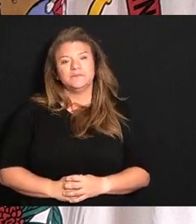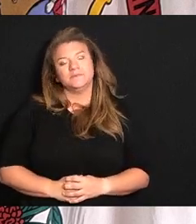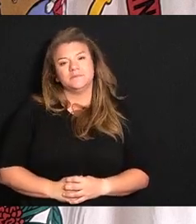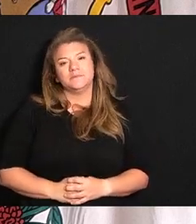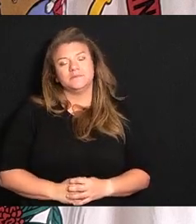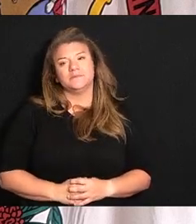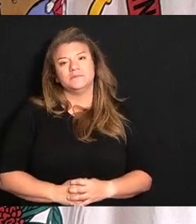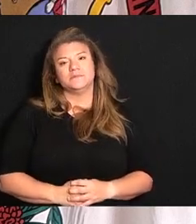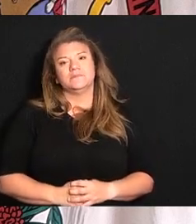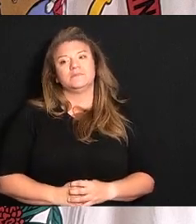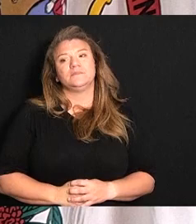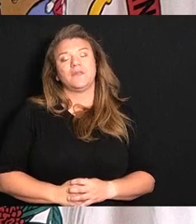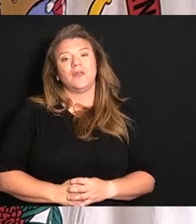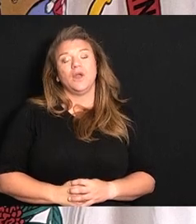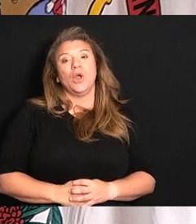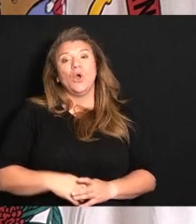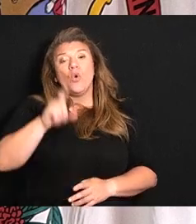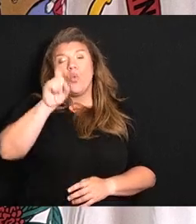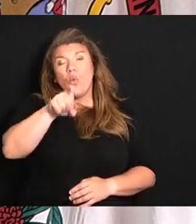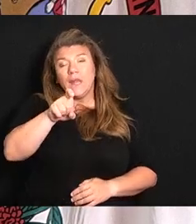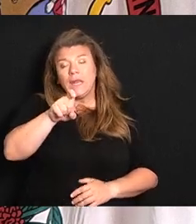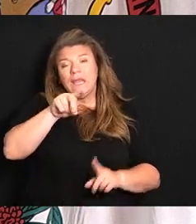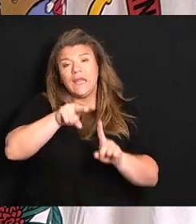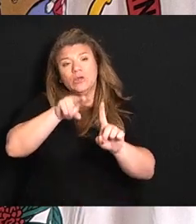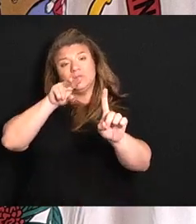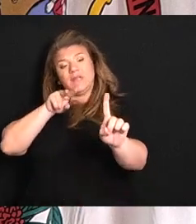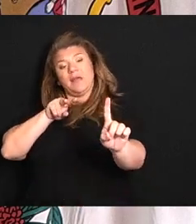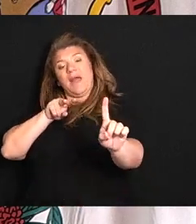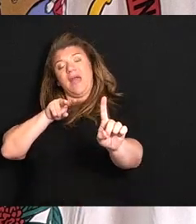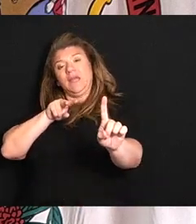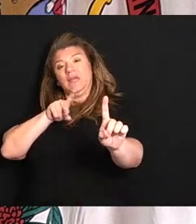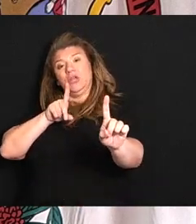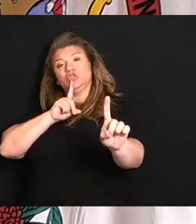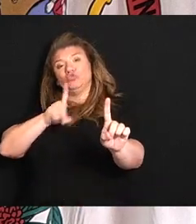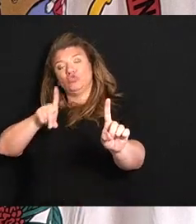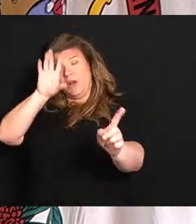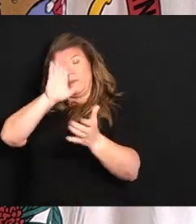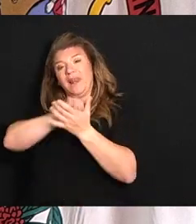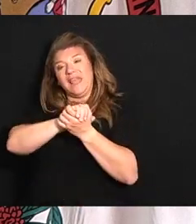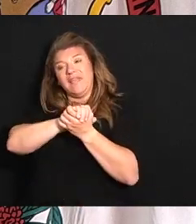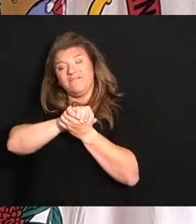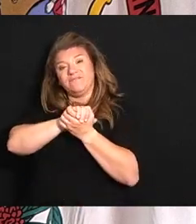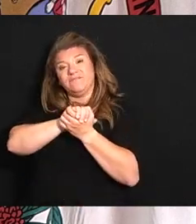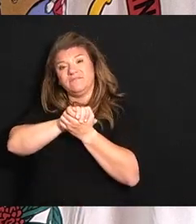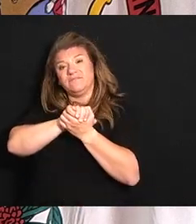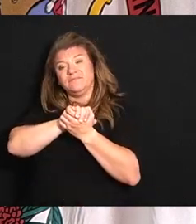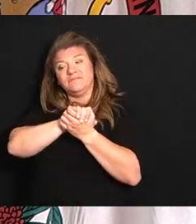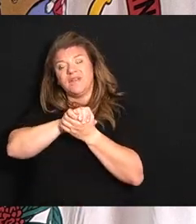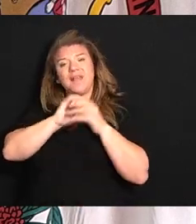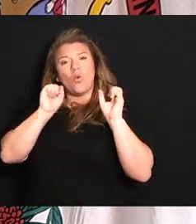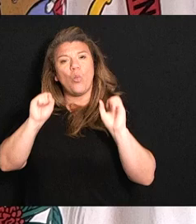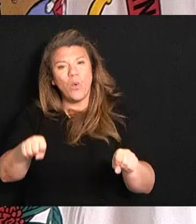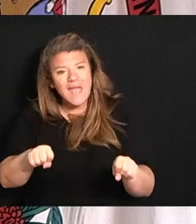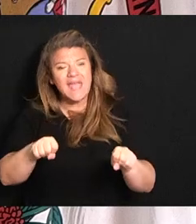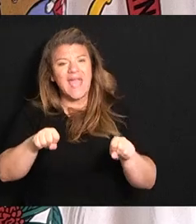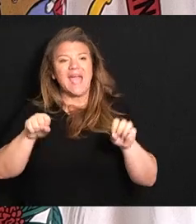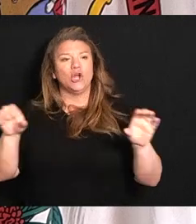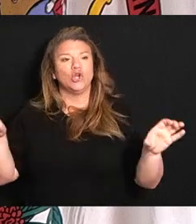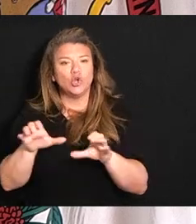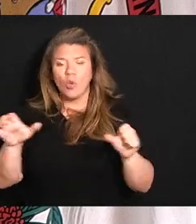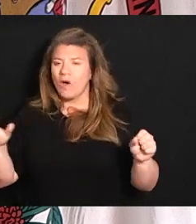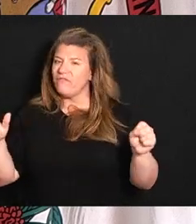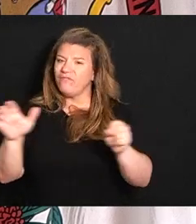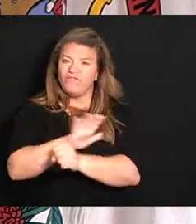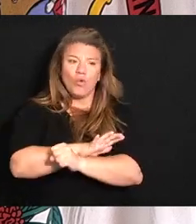We've either got to step back and really, truly believe that we can do a comprehensive all-in